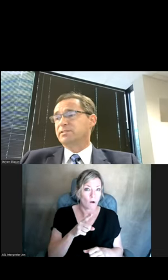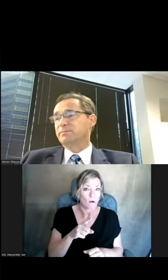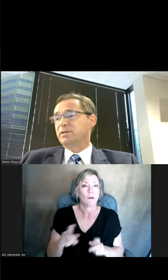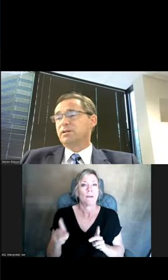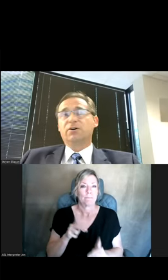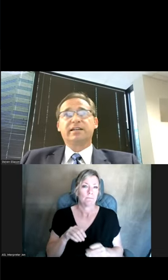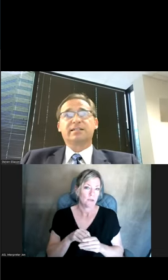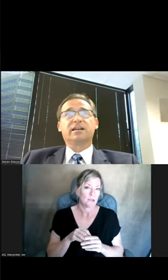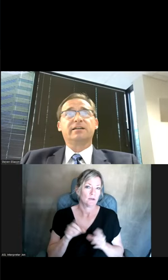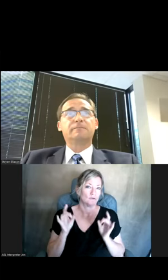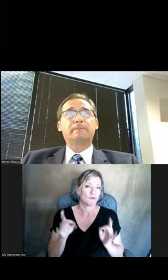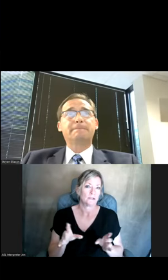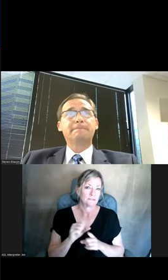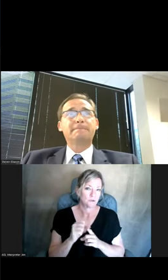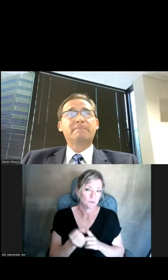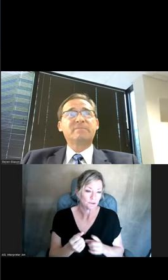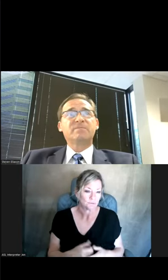crisis. Okay, next slide.